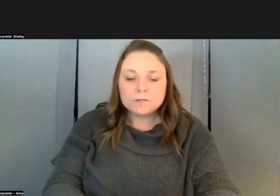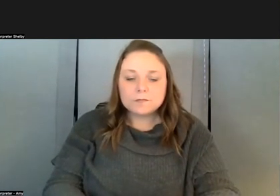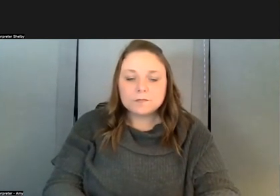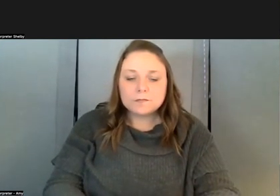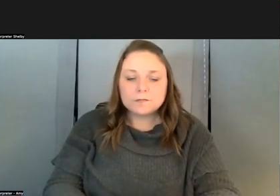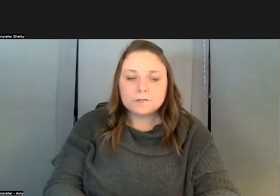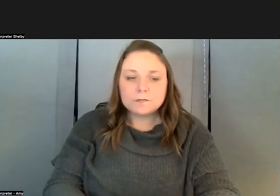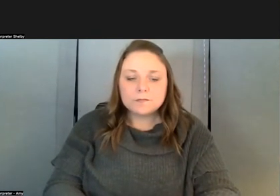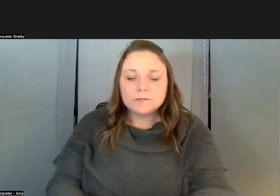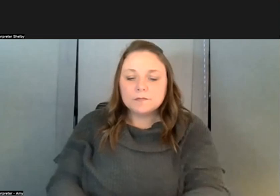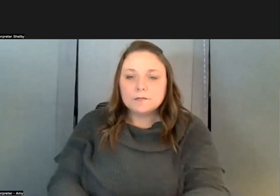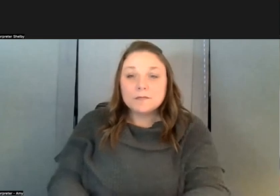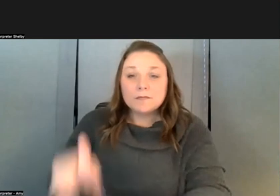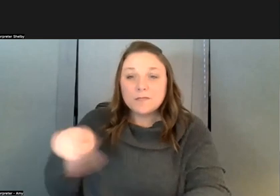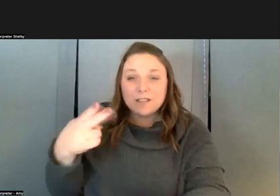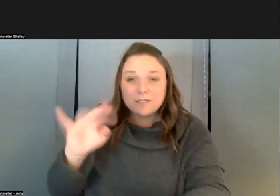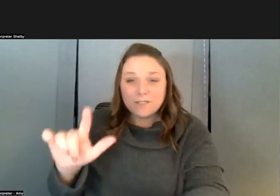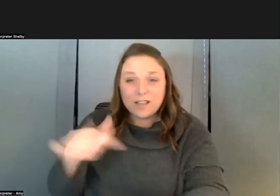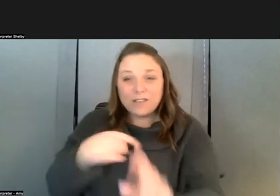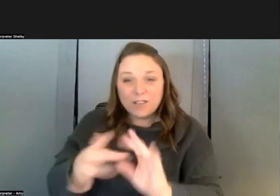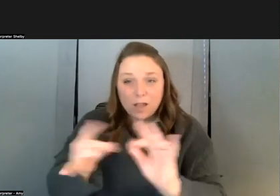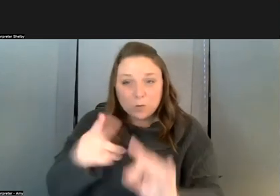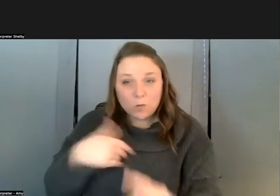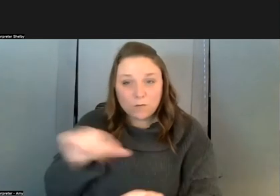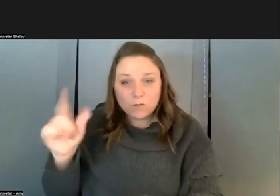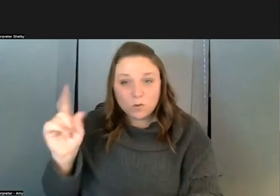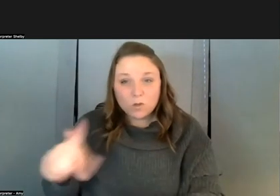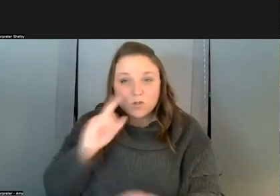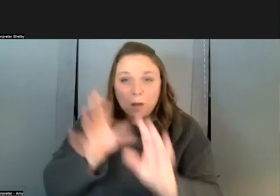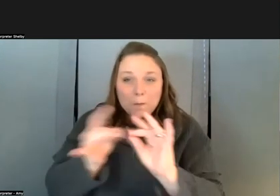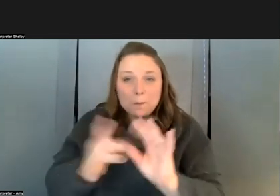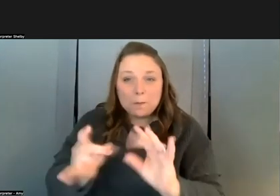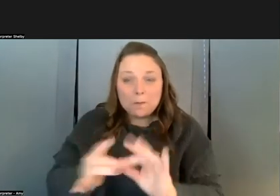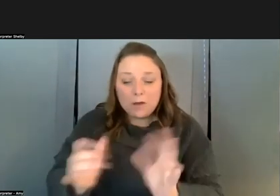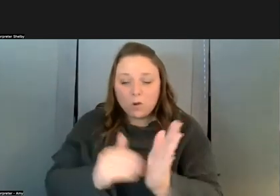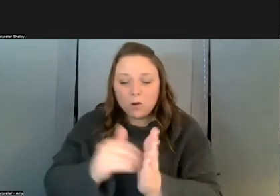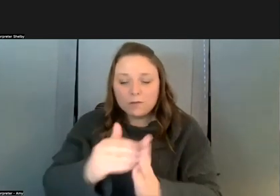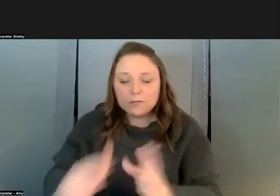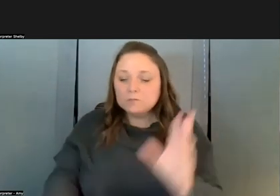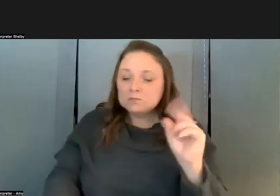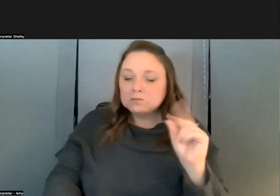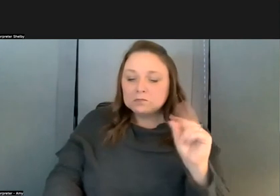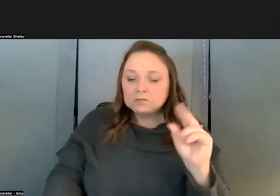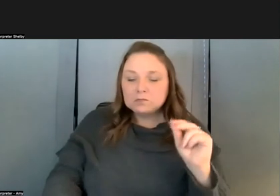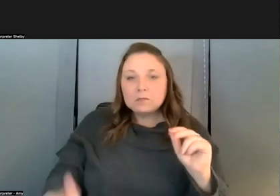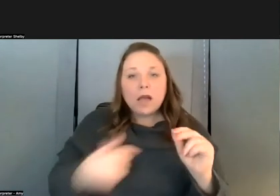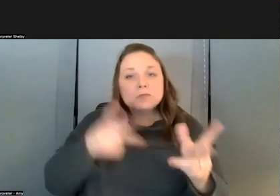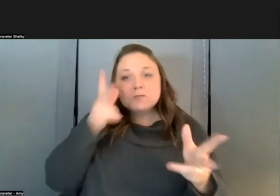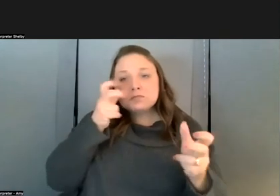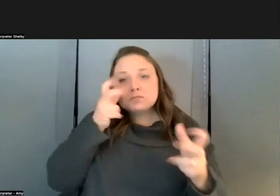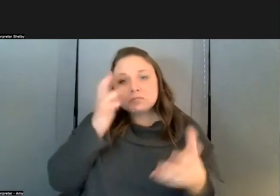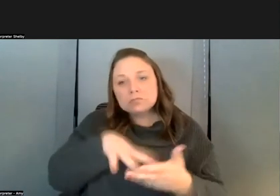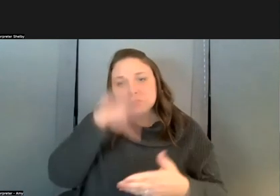phil do you have any questions you'd like to ask as well because you've been commenting a lot no no i'm just sitting here soaking it up and learning i really do